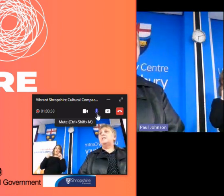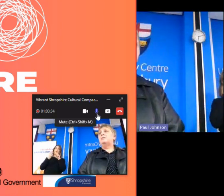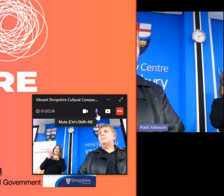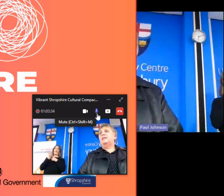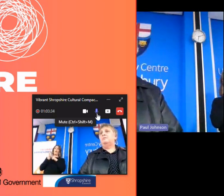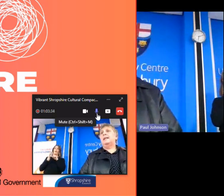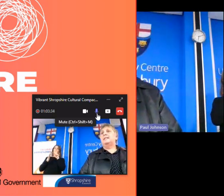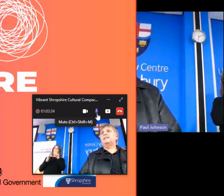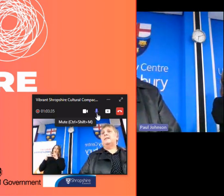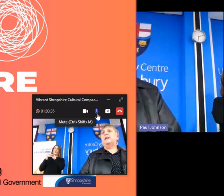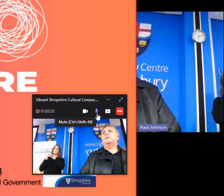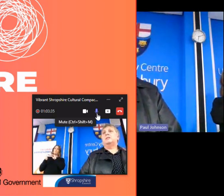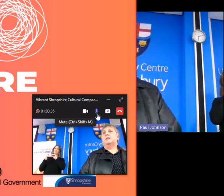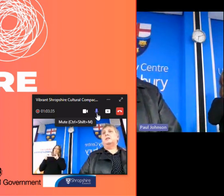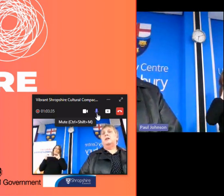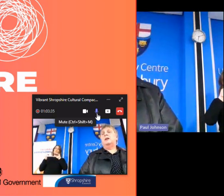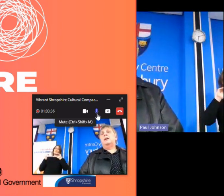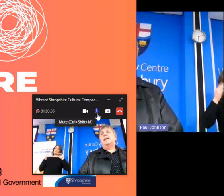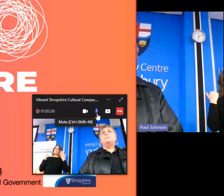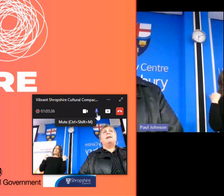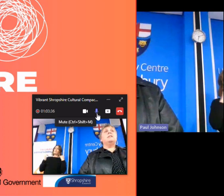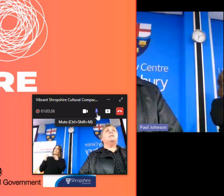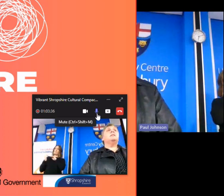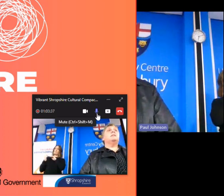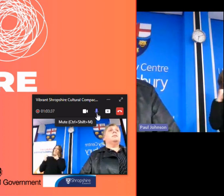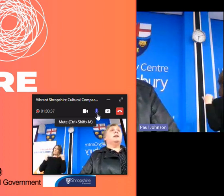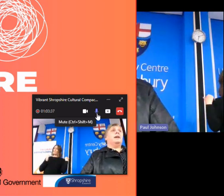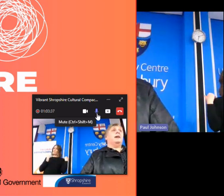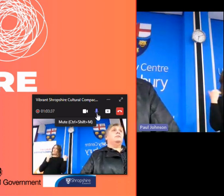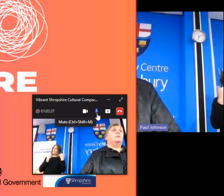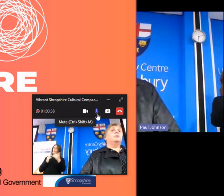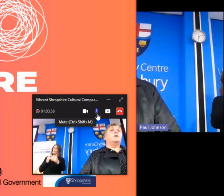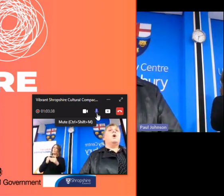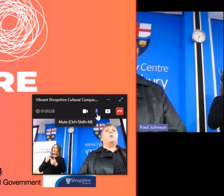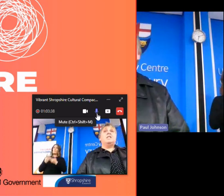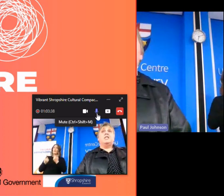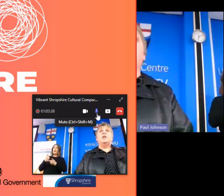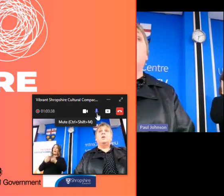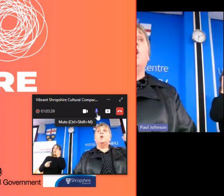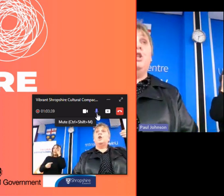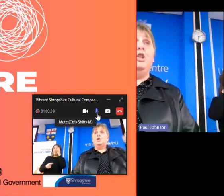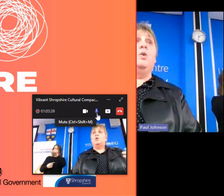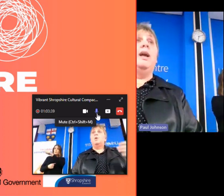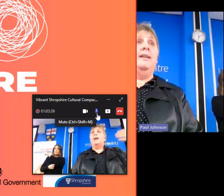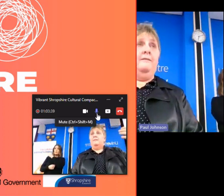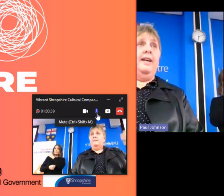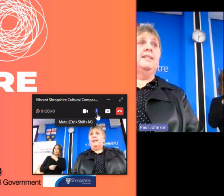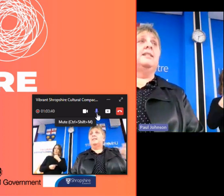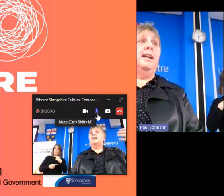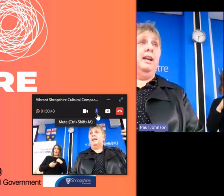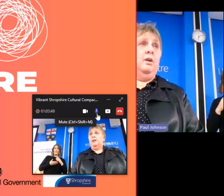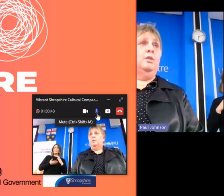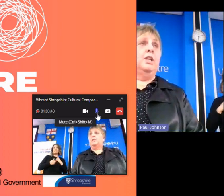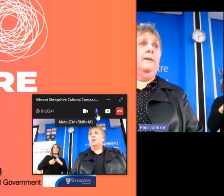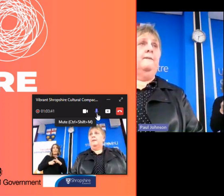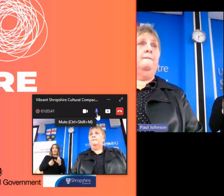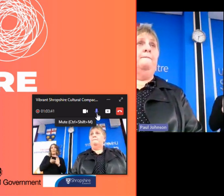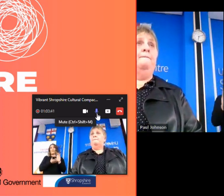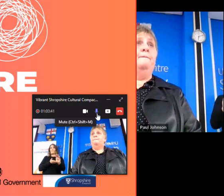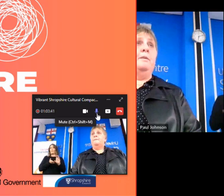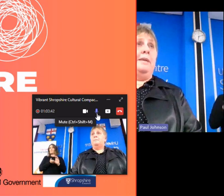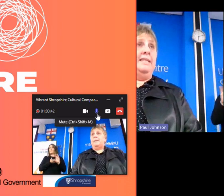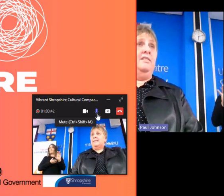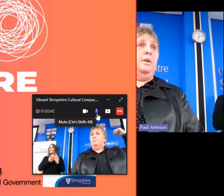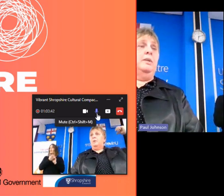but it has remained relatively constant in comparison to some of the other councils we still do invest in culture